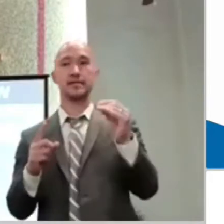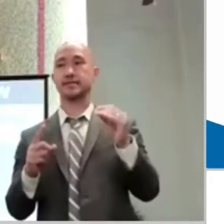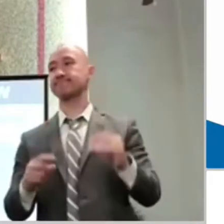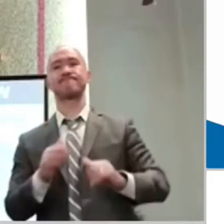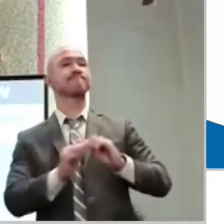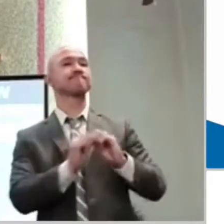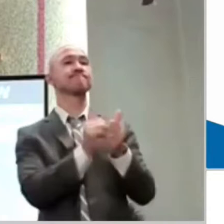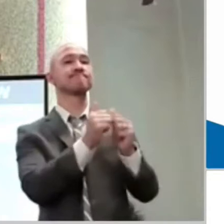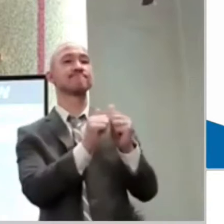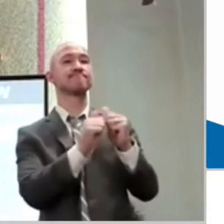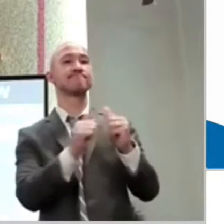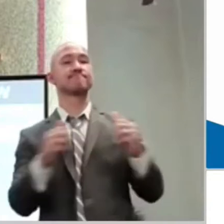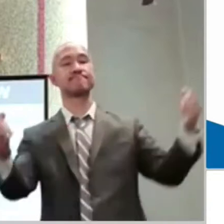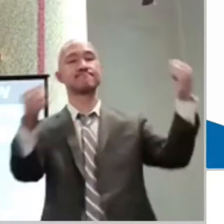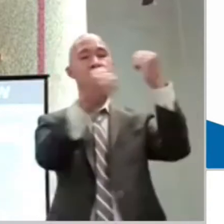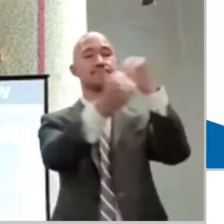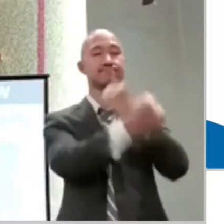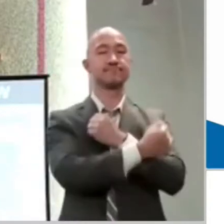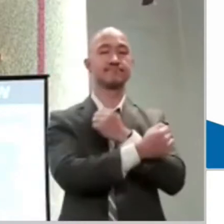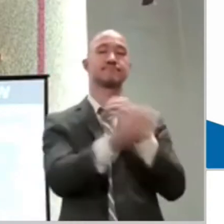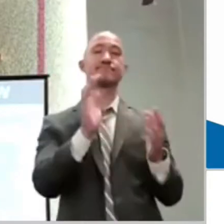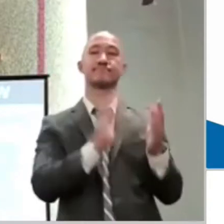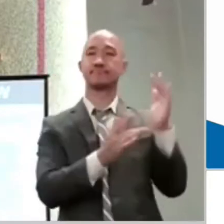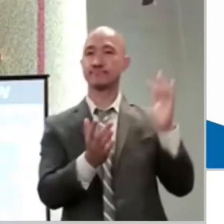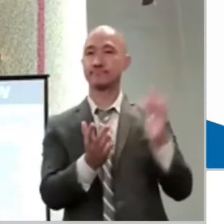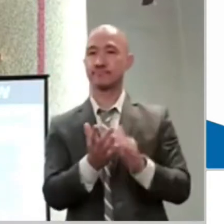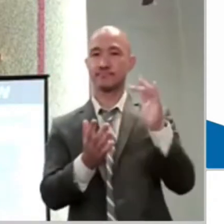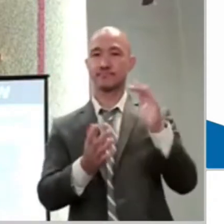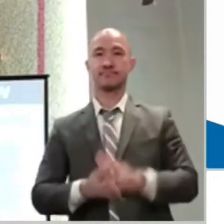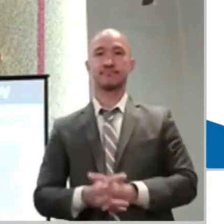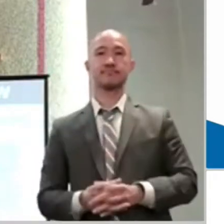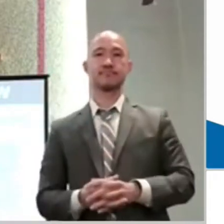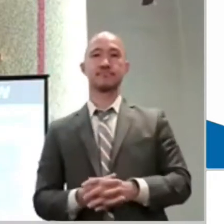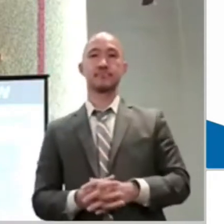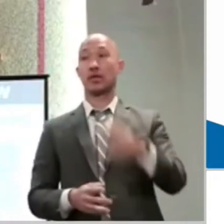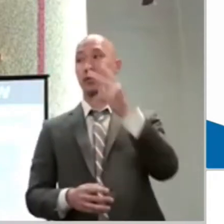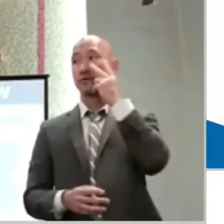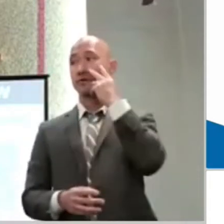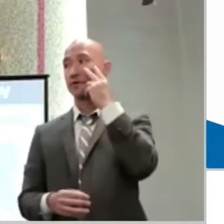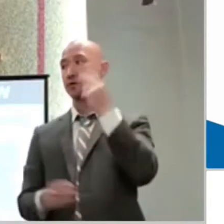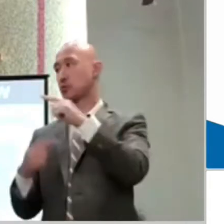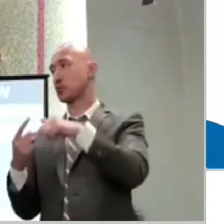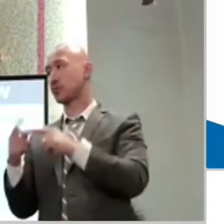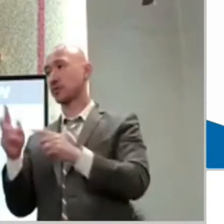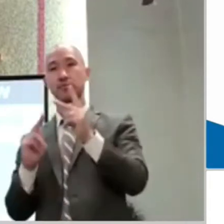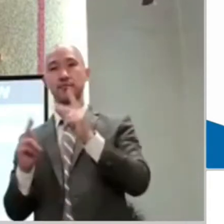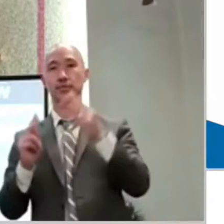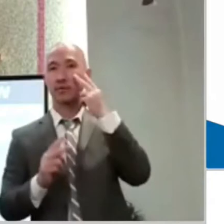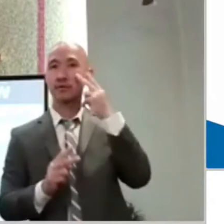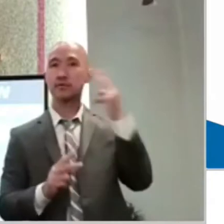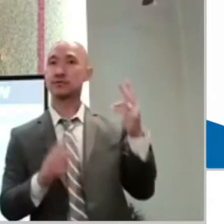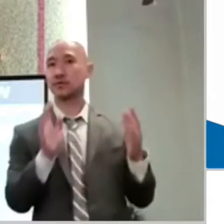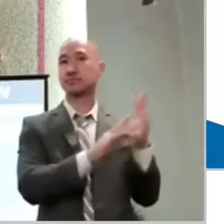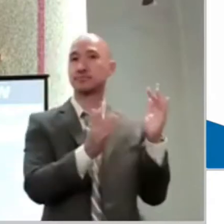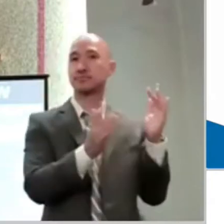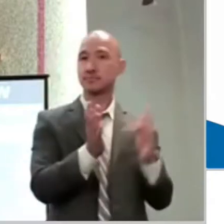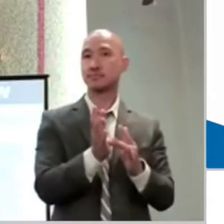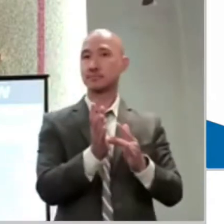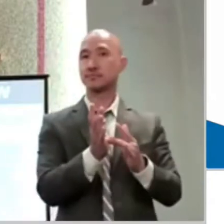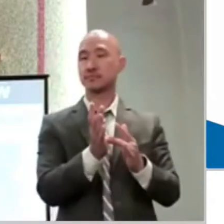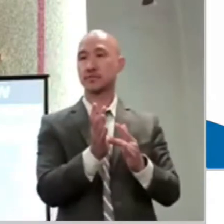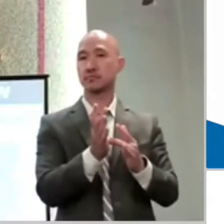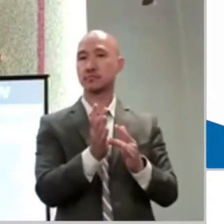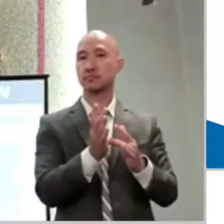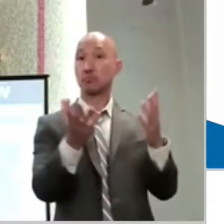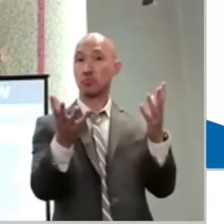Notice the reaction that Jesus gets when people see him. As soon as people see Jesus, they're running to him. And I think about this.